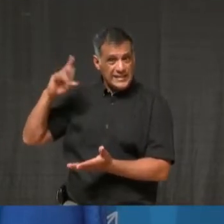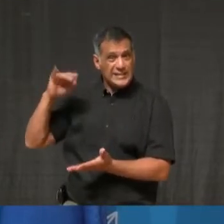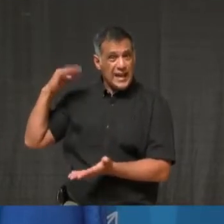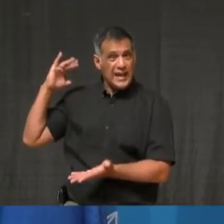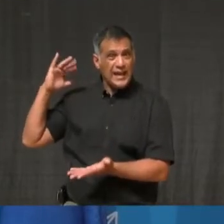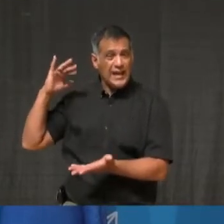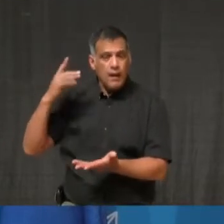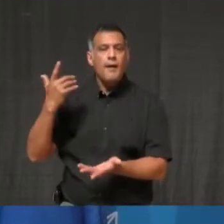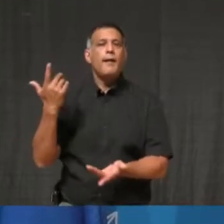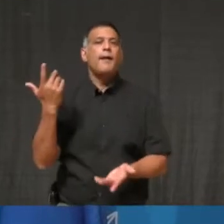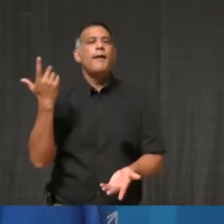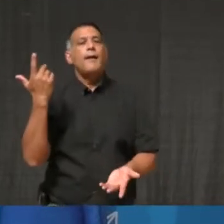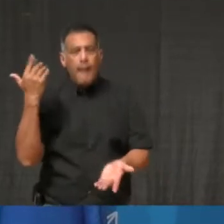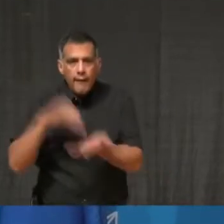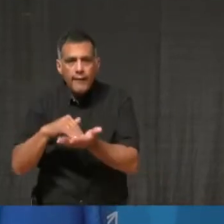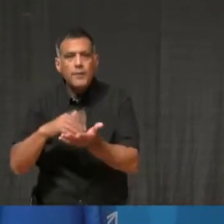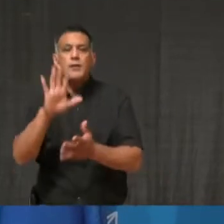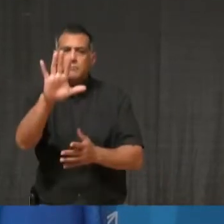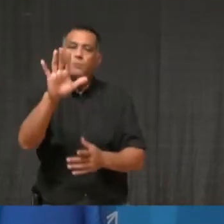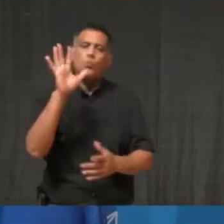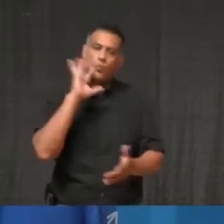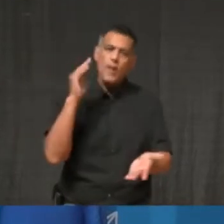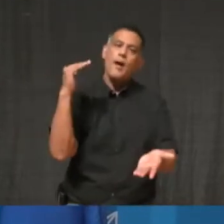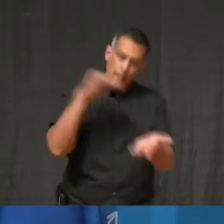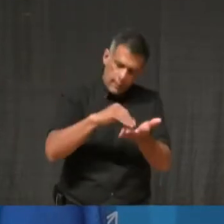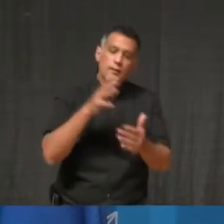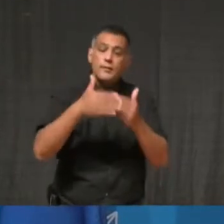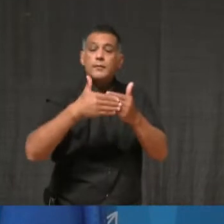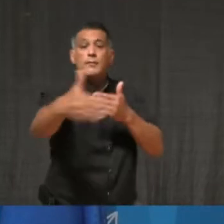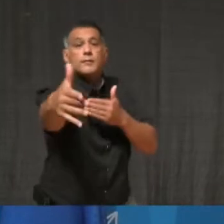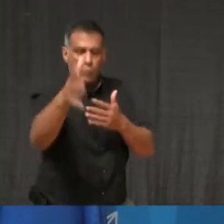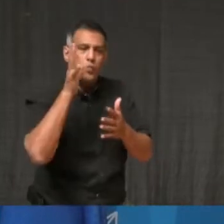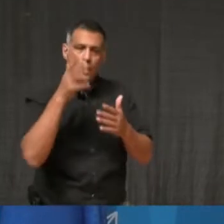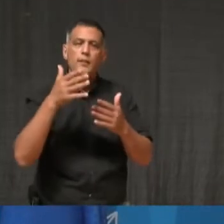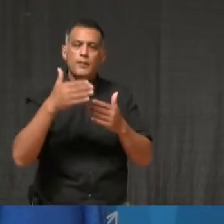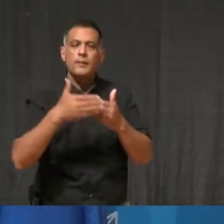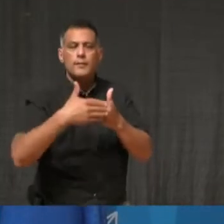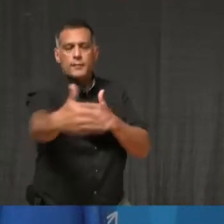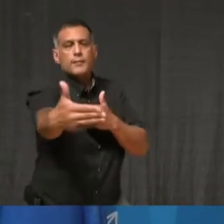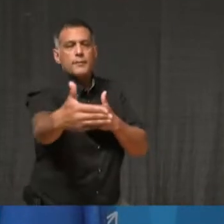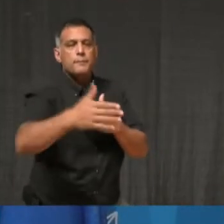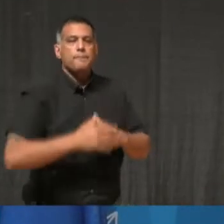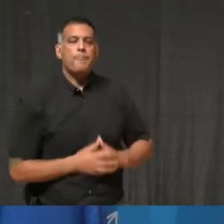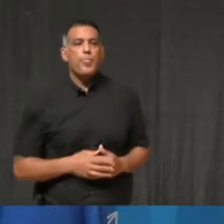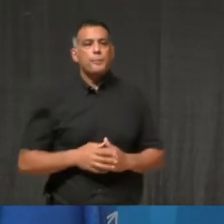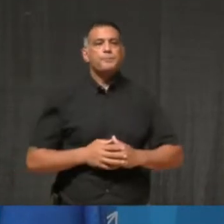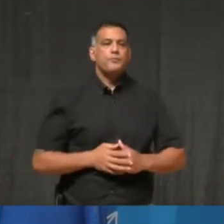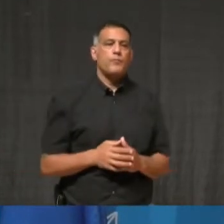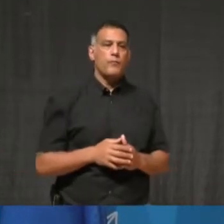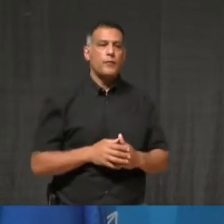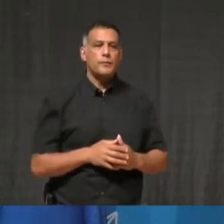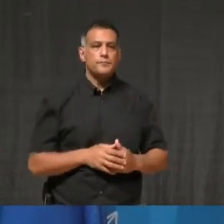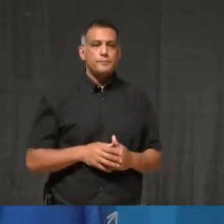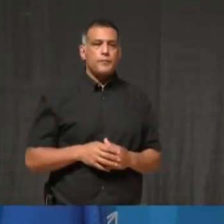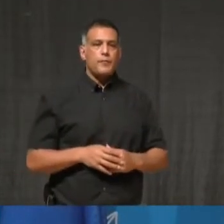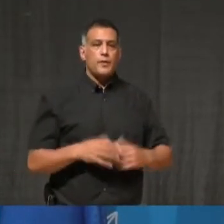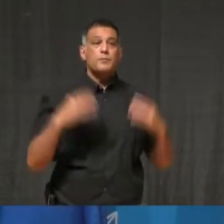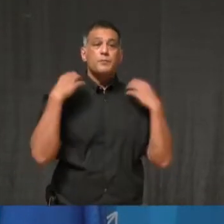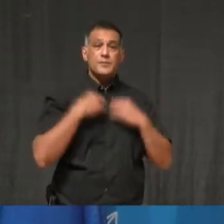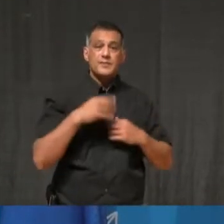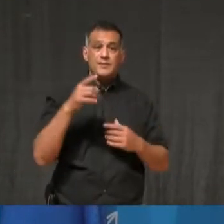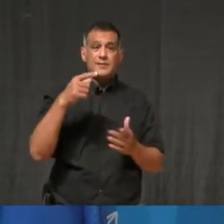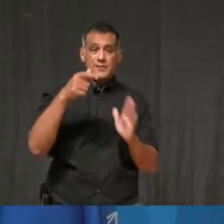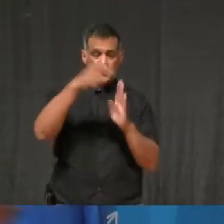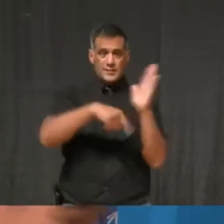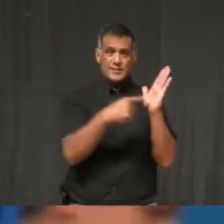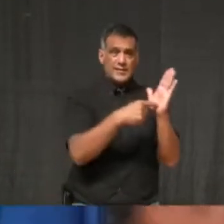mayors, I will share my recommendations on the way forward as November 6th draws closer. Thank you, and I'll pass it back